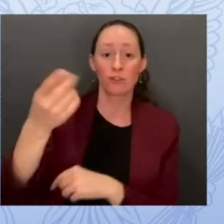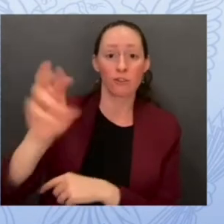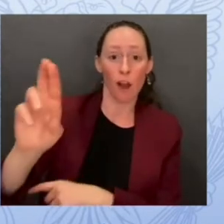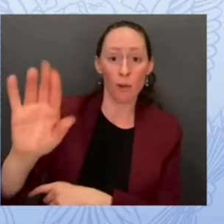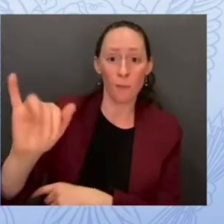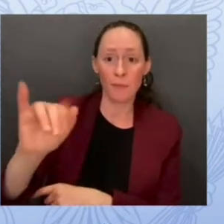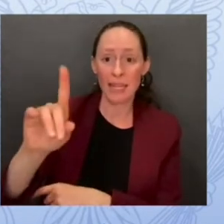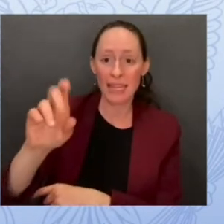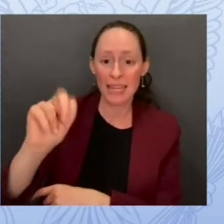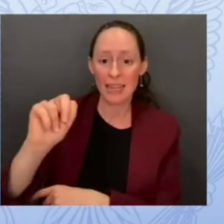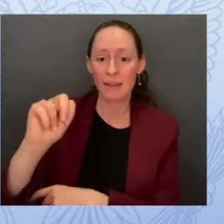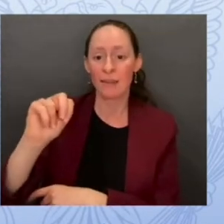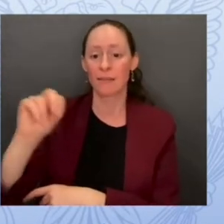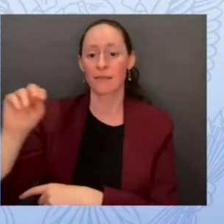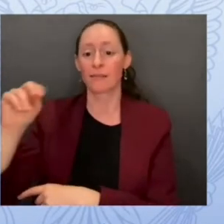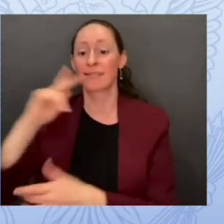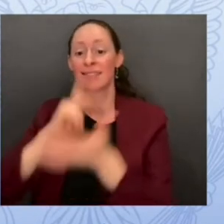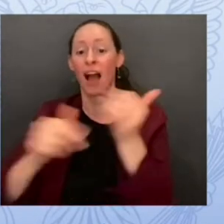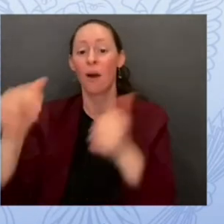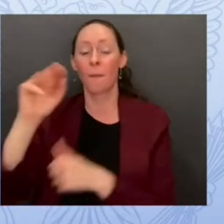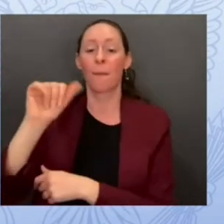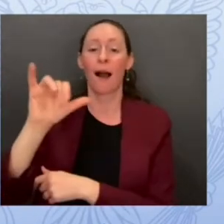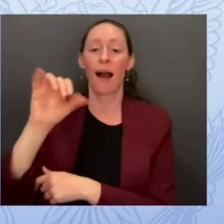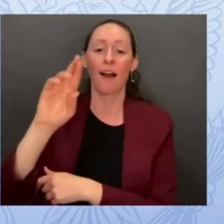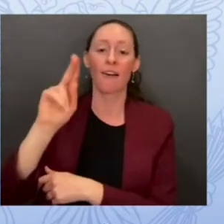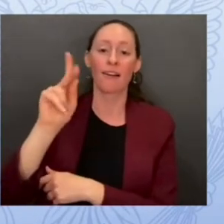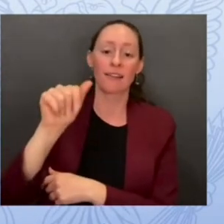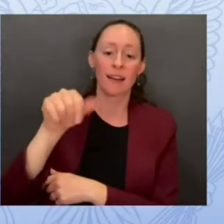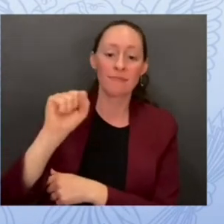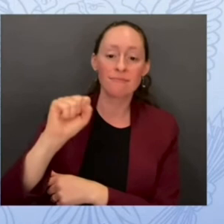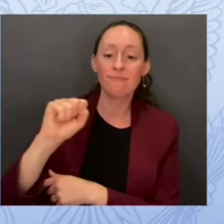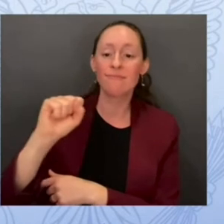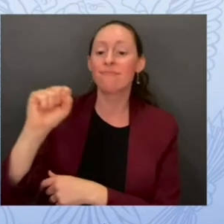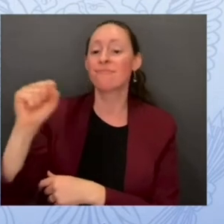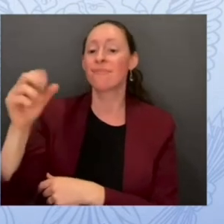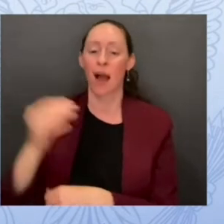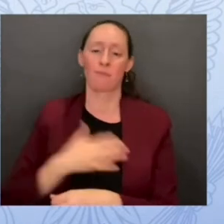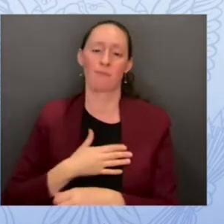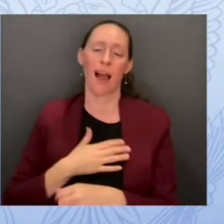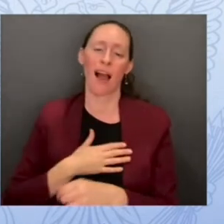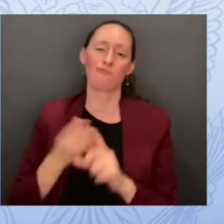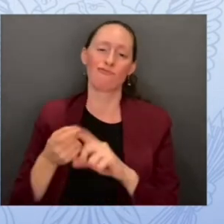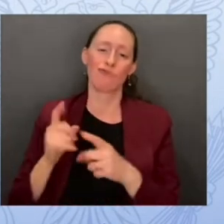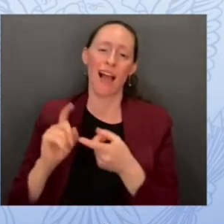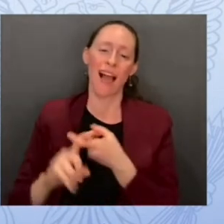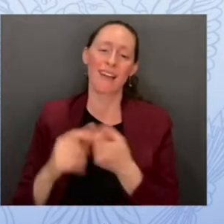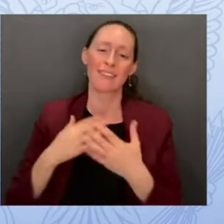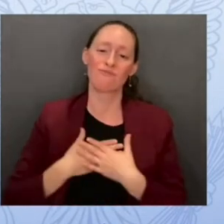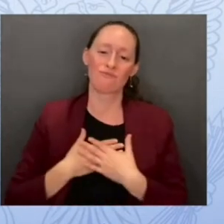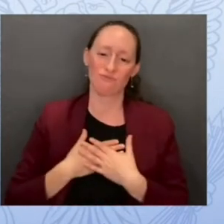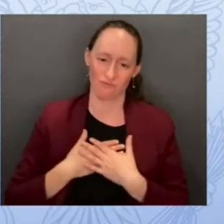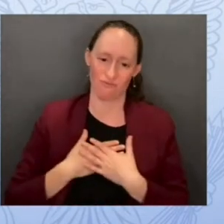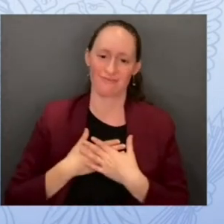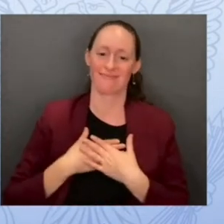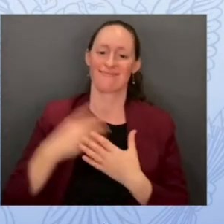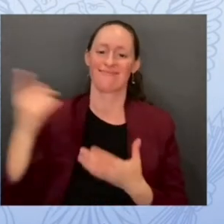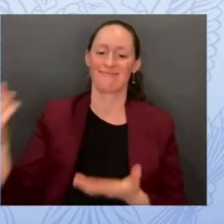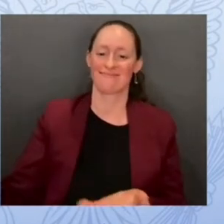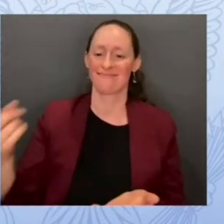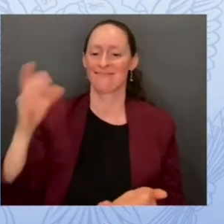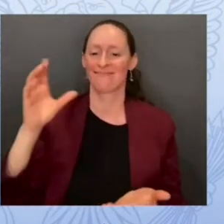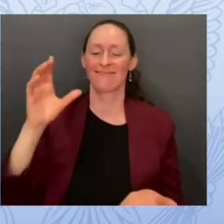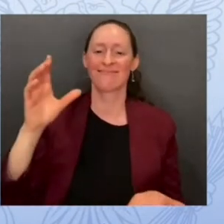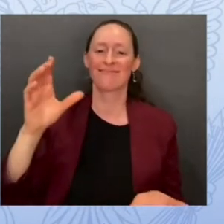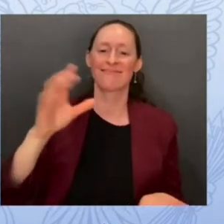cardona and my dear dear friend cindy martin and uh two people who i called on that fateful